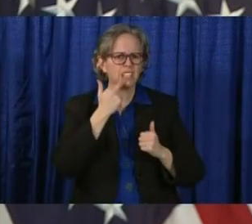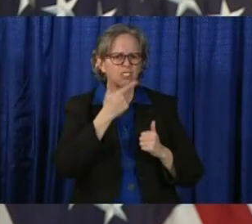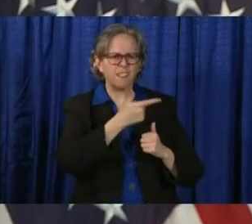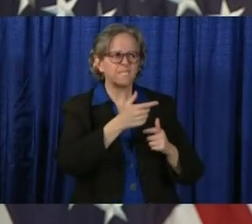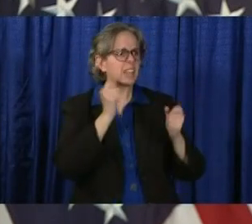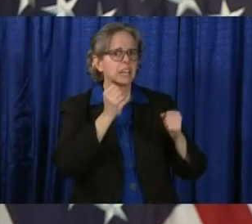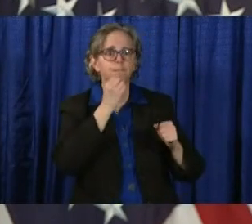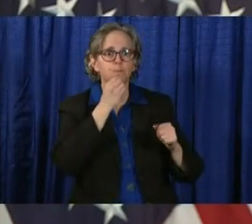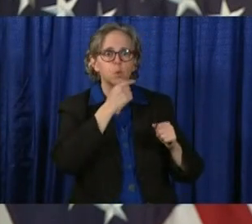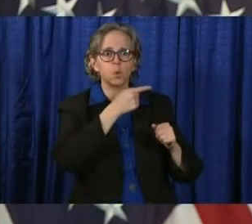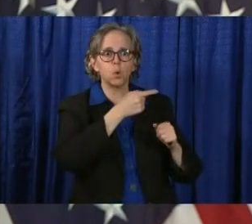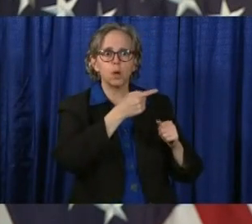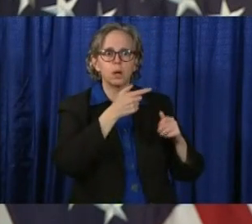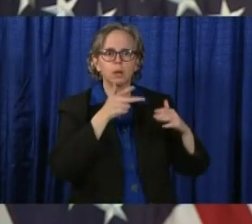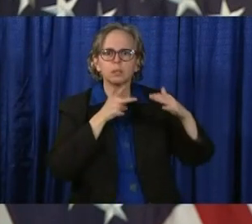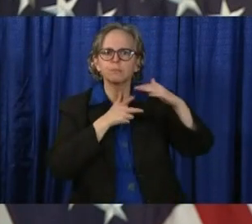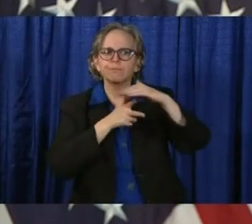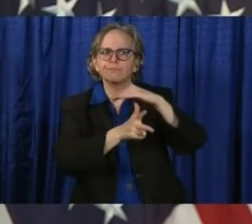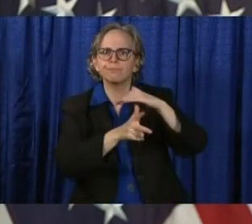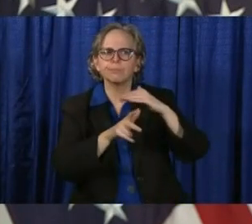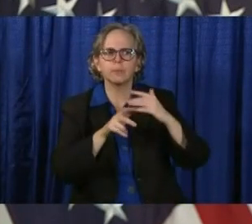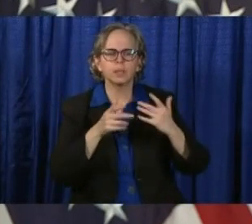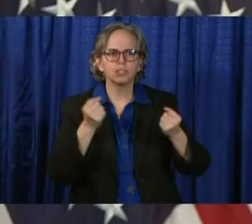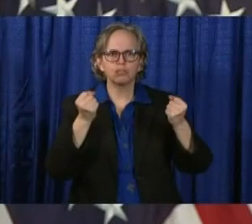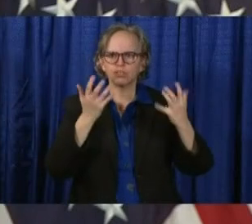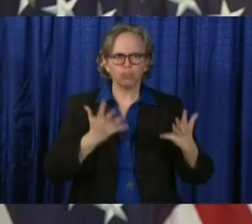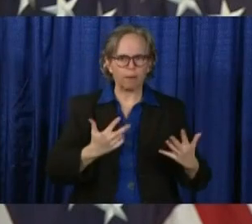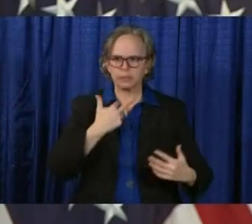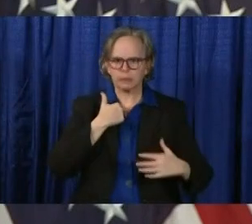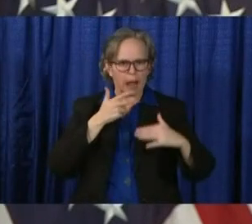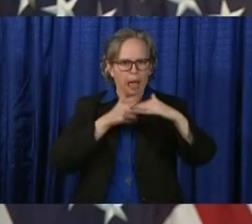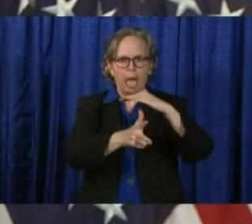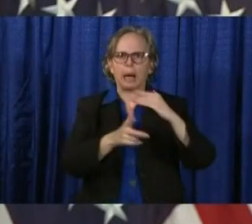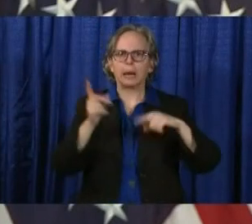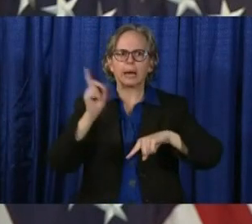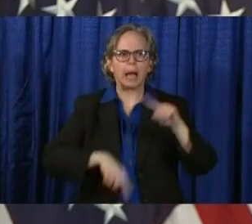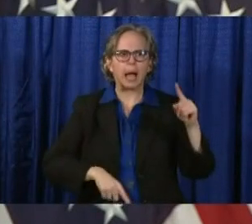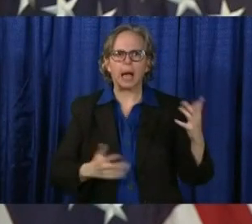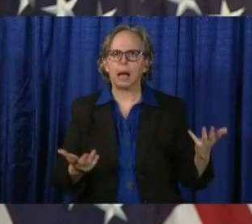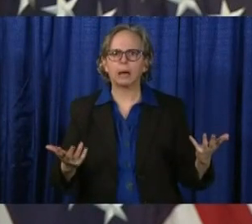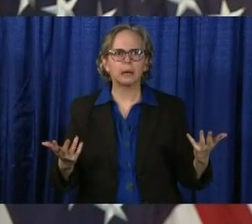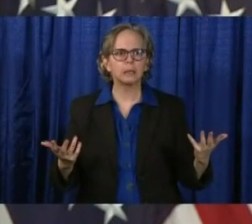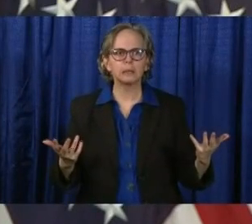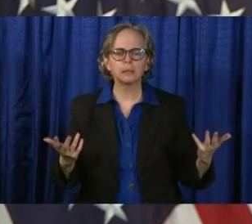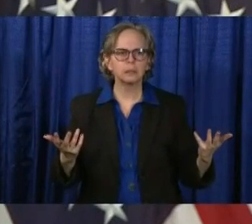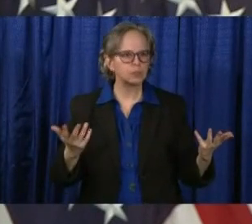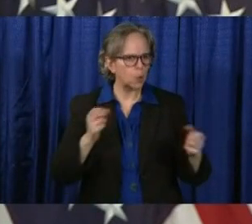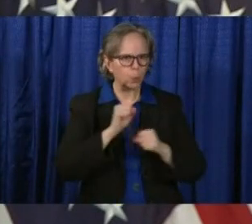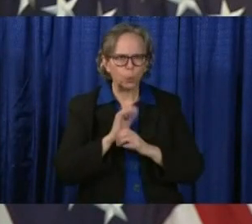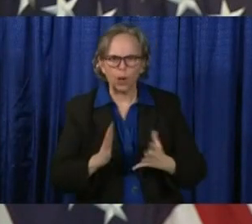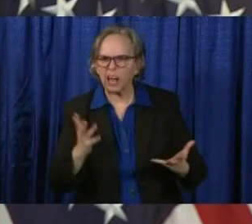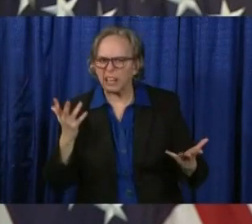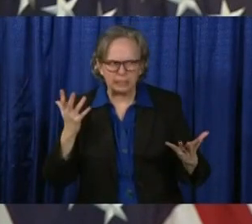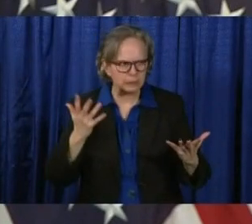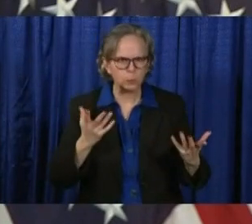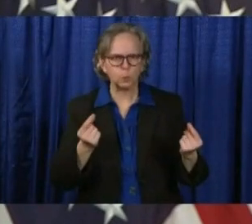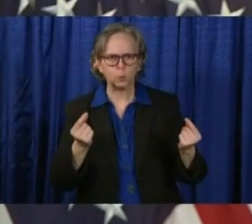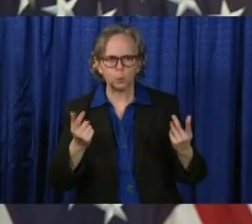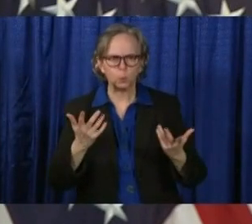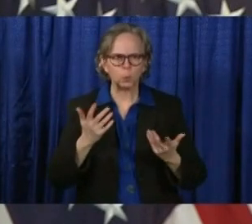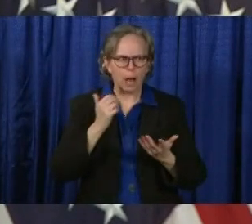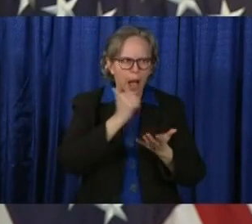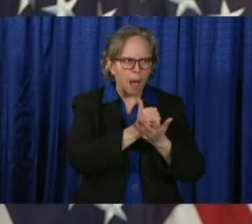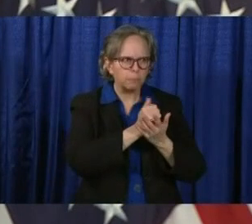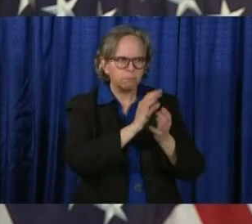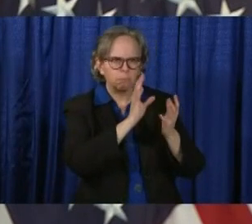suitable locations for them to offer hot meals to truckers. ODOT crews are also on the job, making needed emergency repairs and